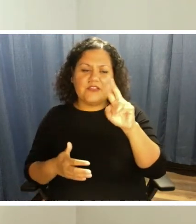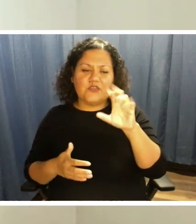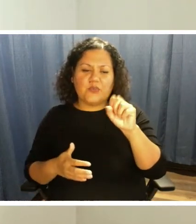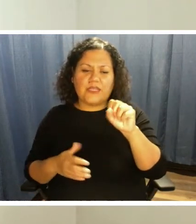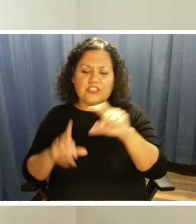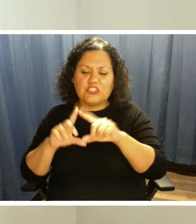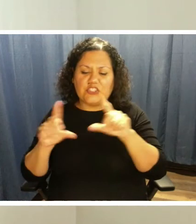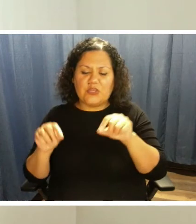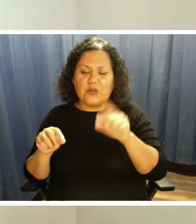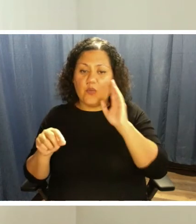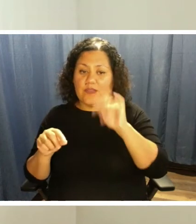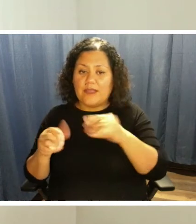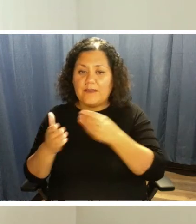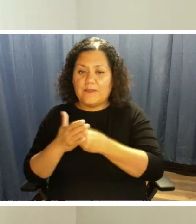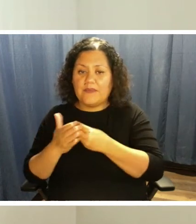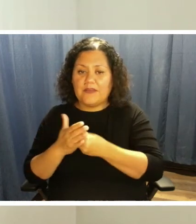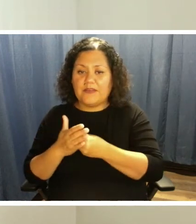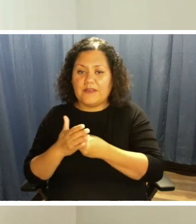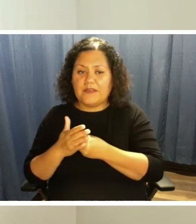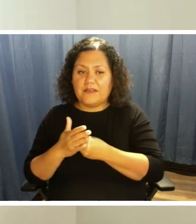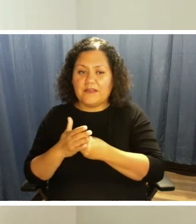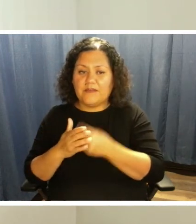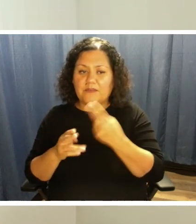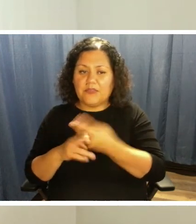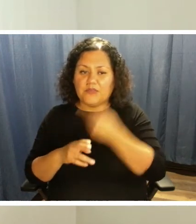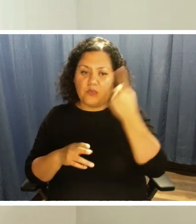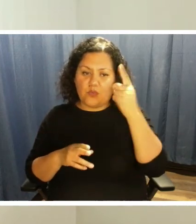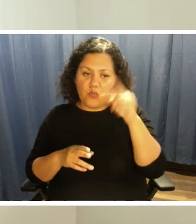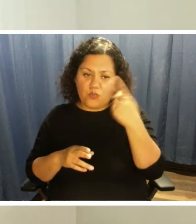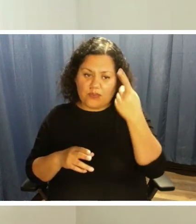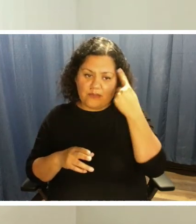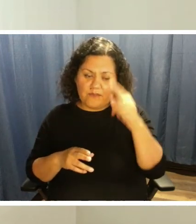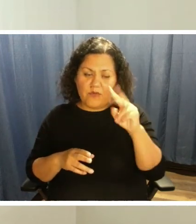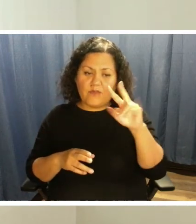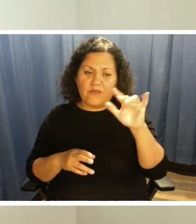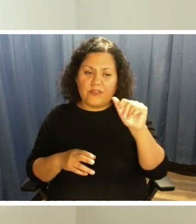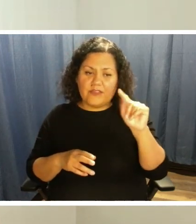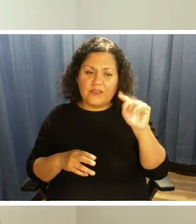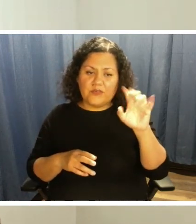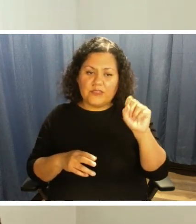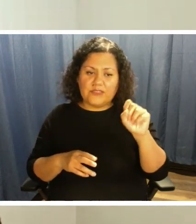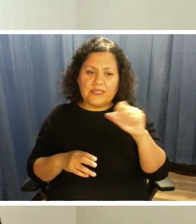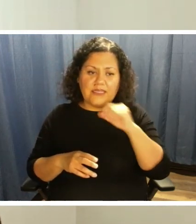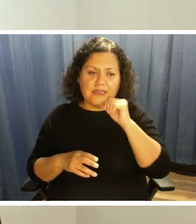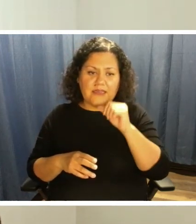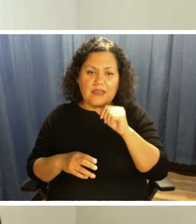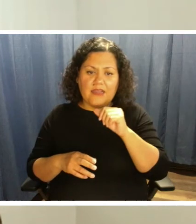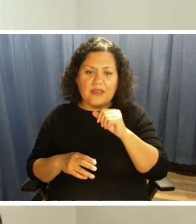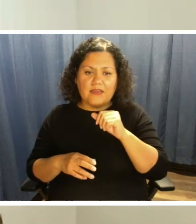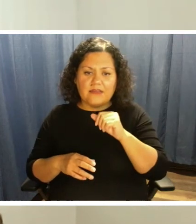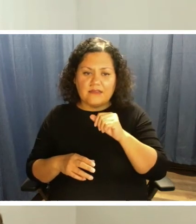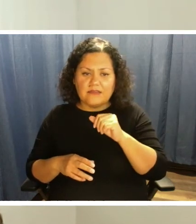would that money be used just for the ViaTrans and ViaLink cannot pull out for it?